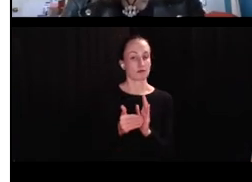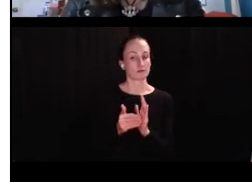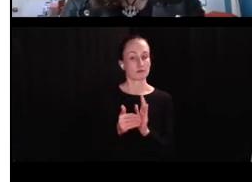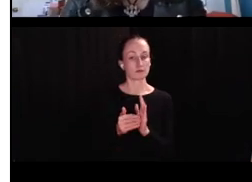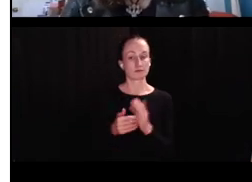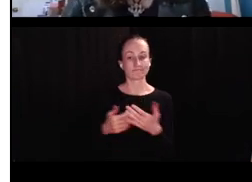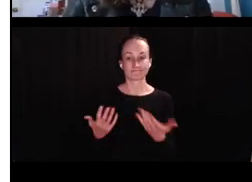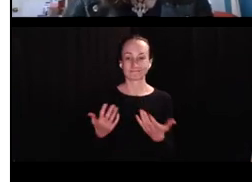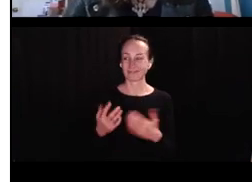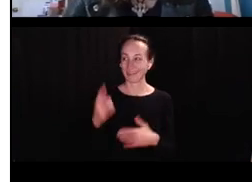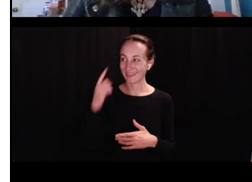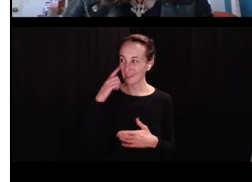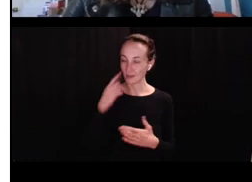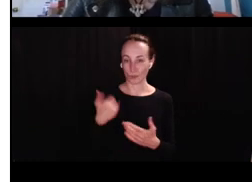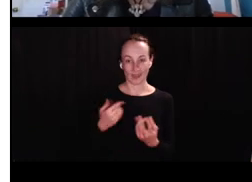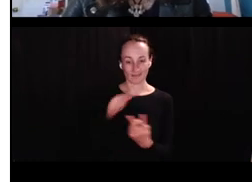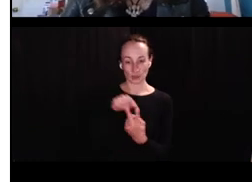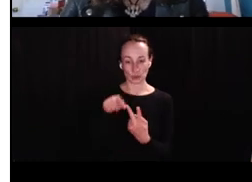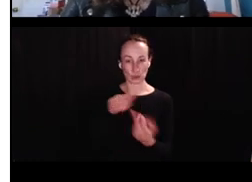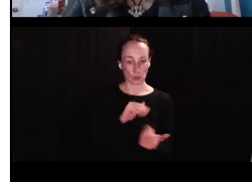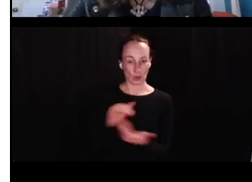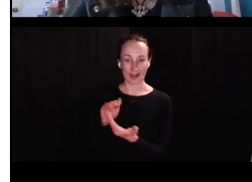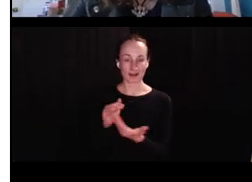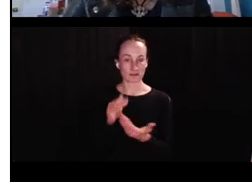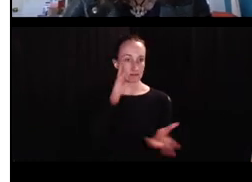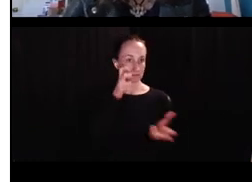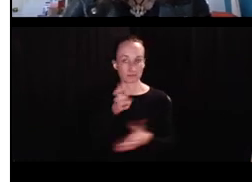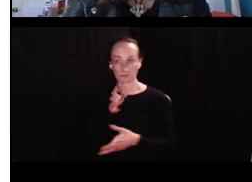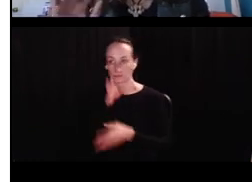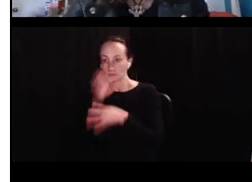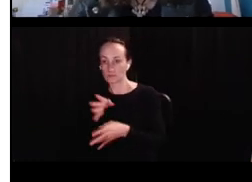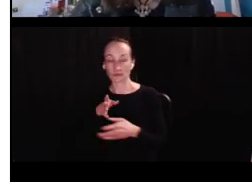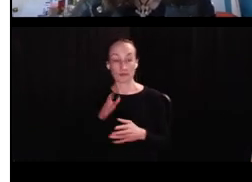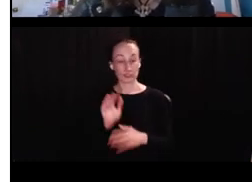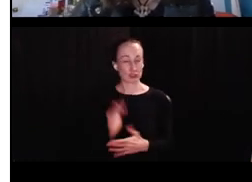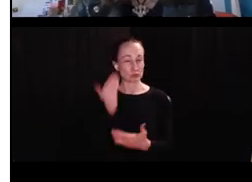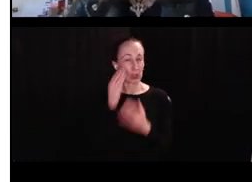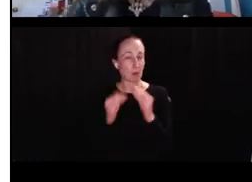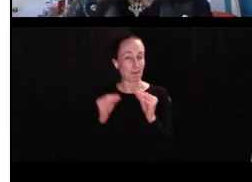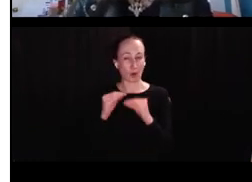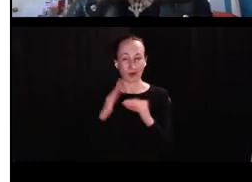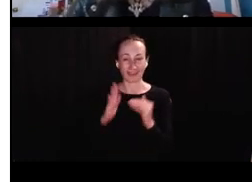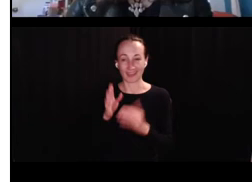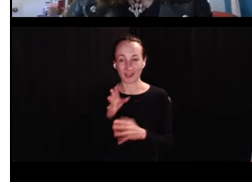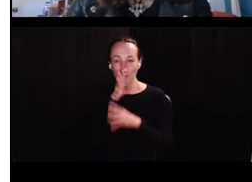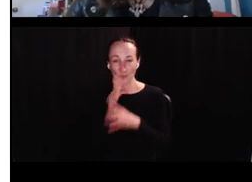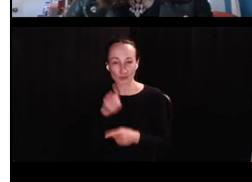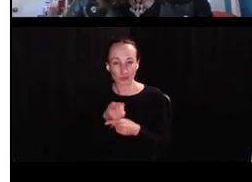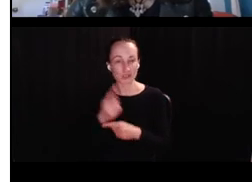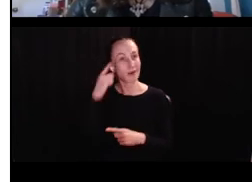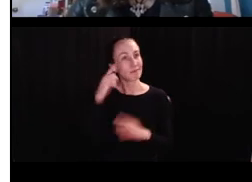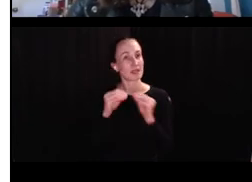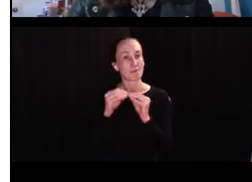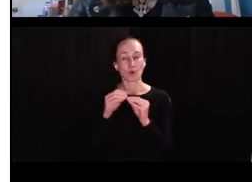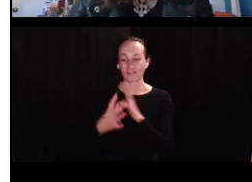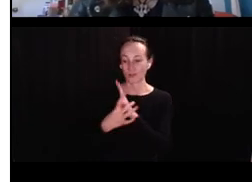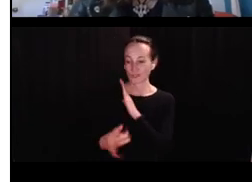pronounce? Um, you know, again, another thing, thinking about how we have two modalities, um, and children know